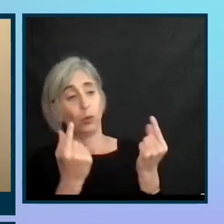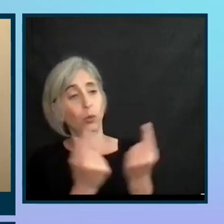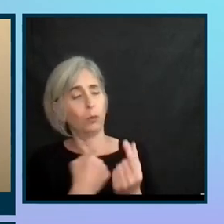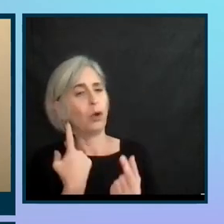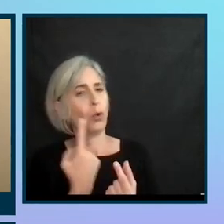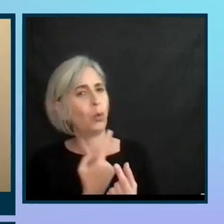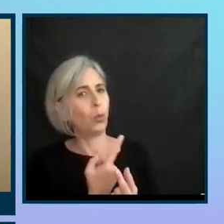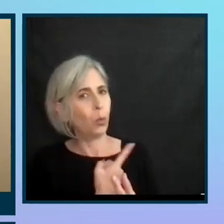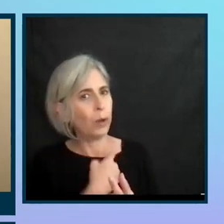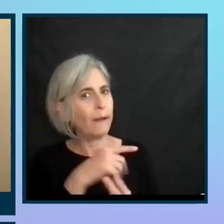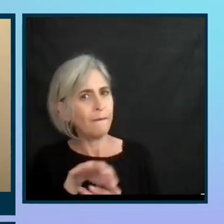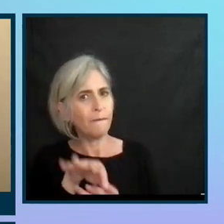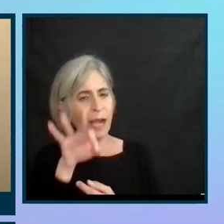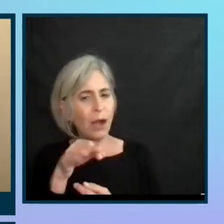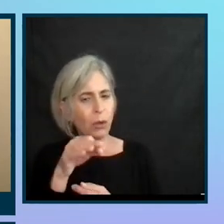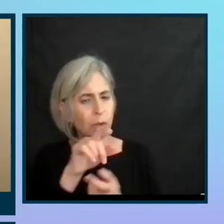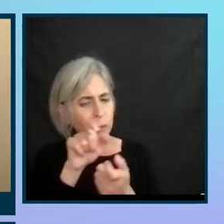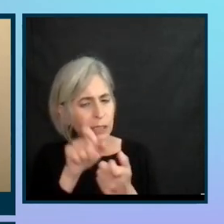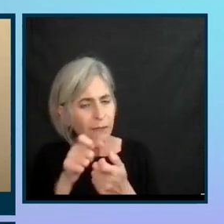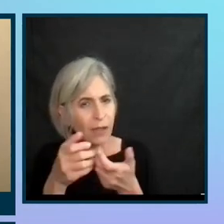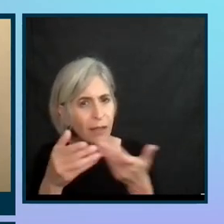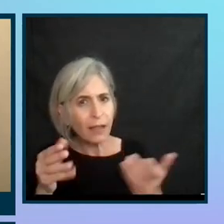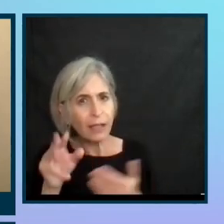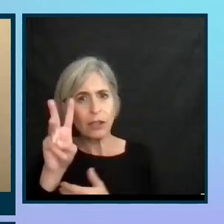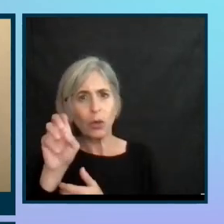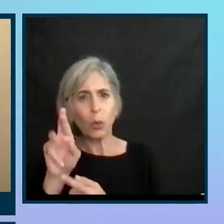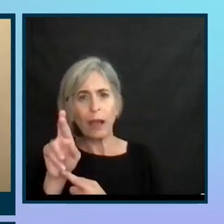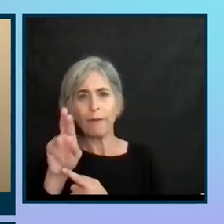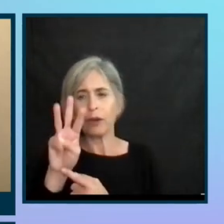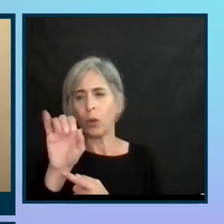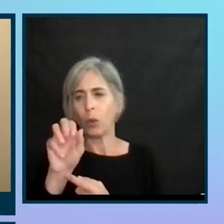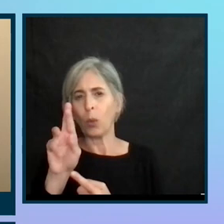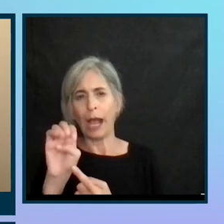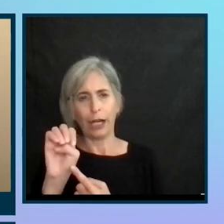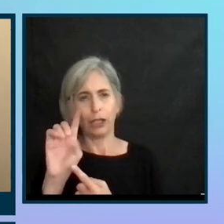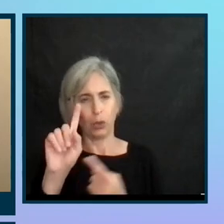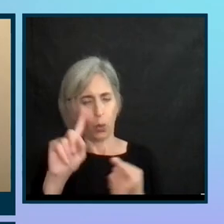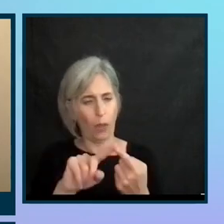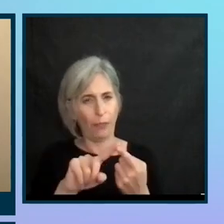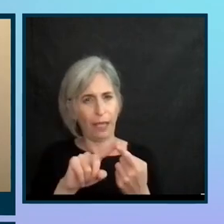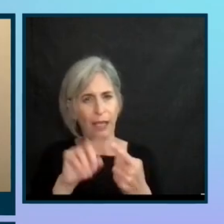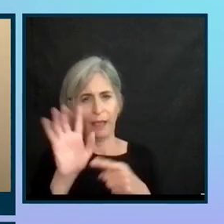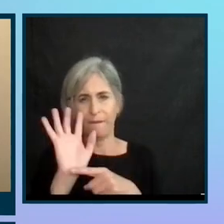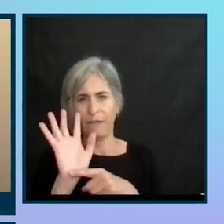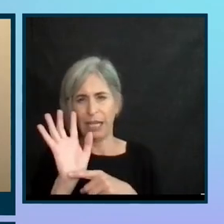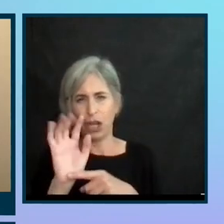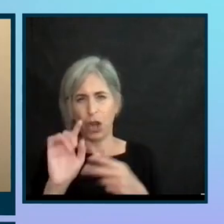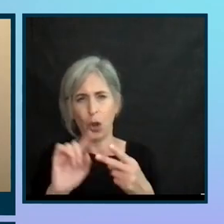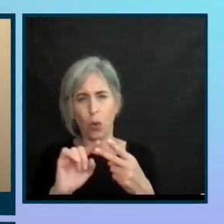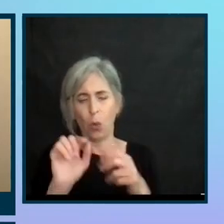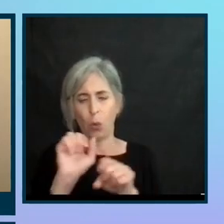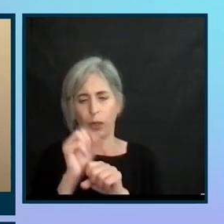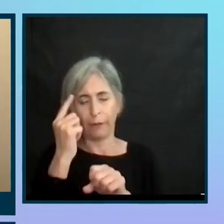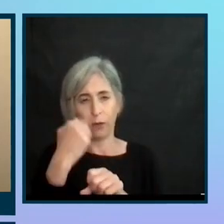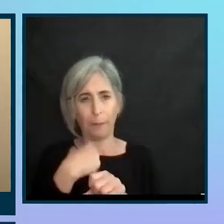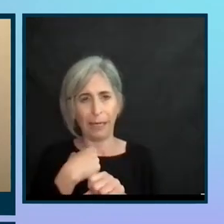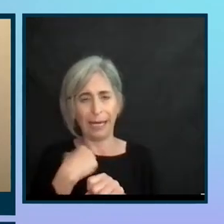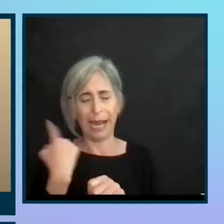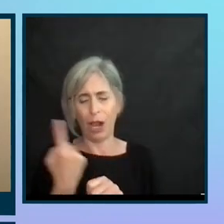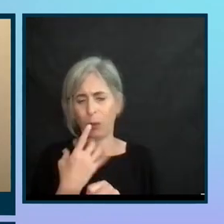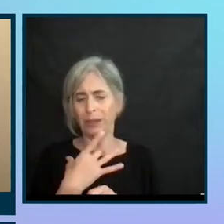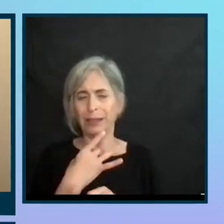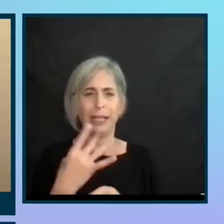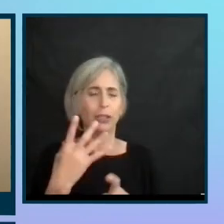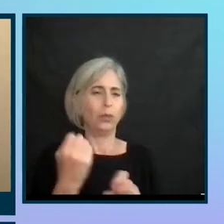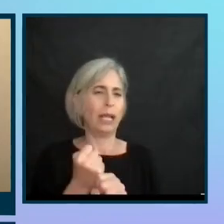found certain things. And I think the waiver wire was one. And I remember the video, making the video work for me. I always like, you know,